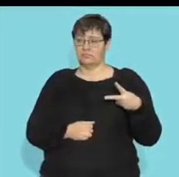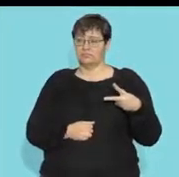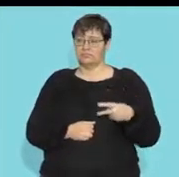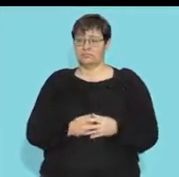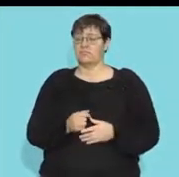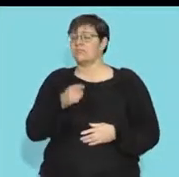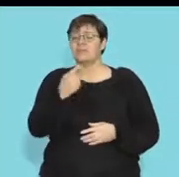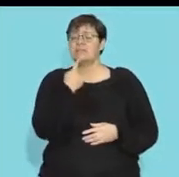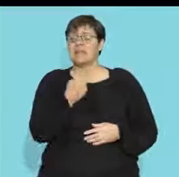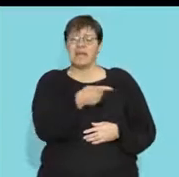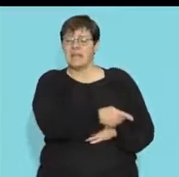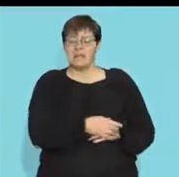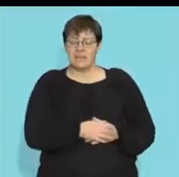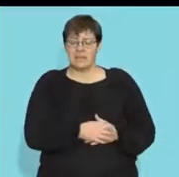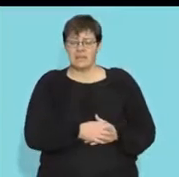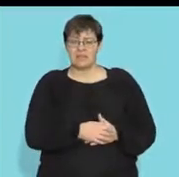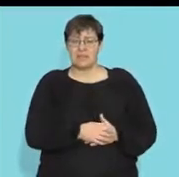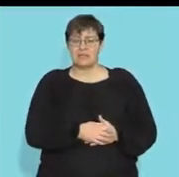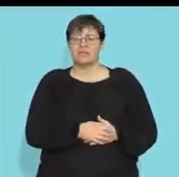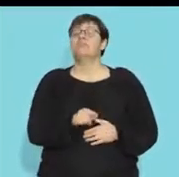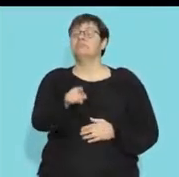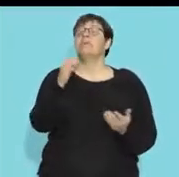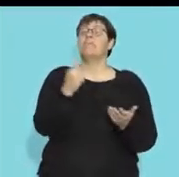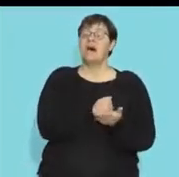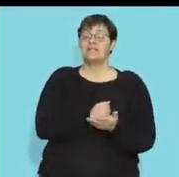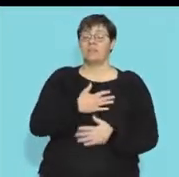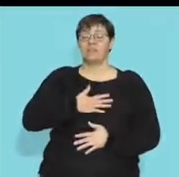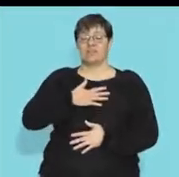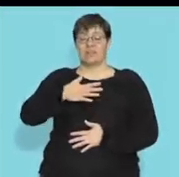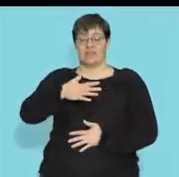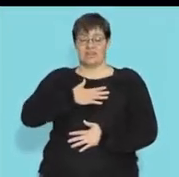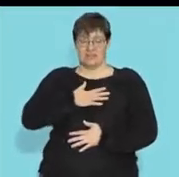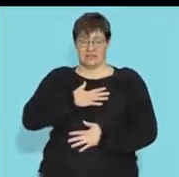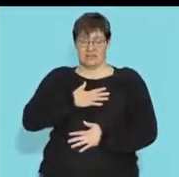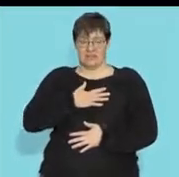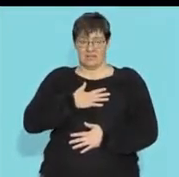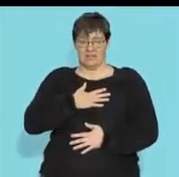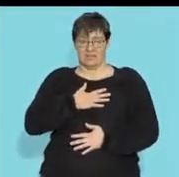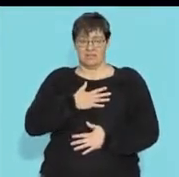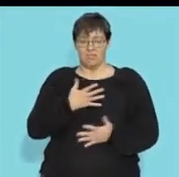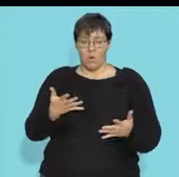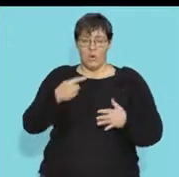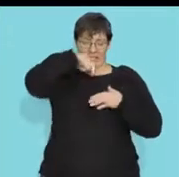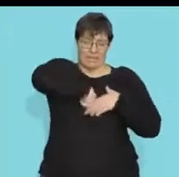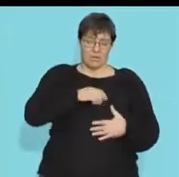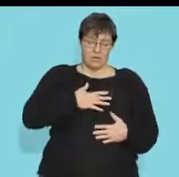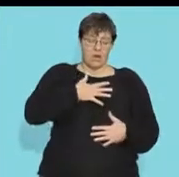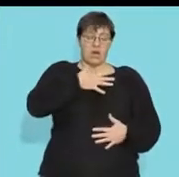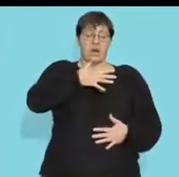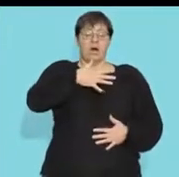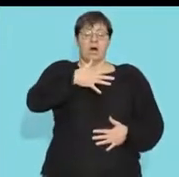all right and what does it say to the lungs it says you must breathe in deeper